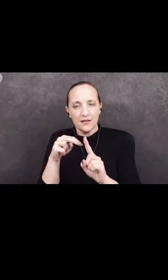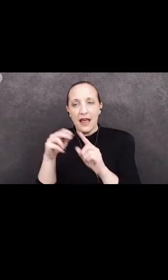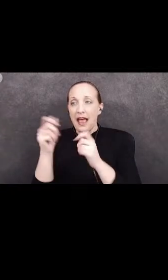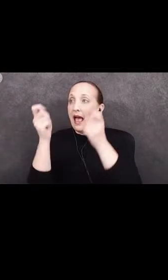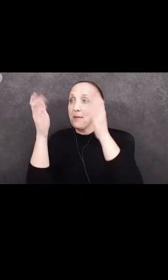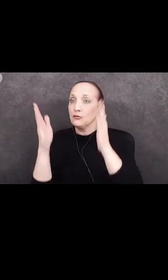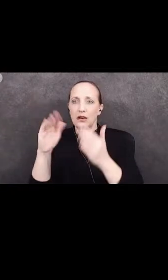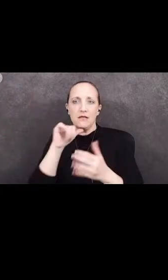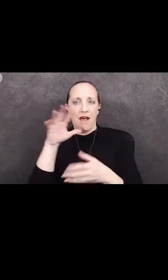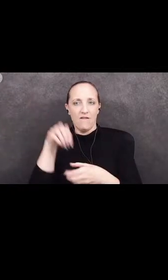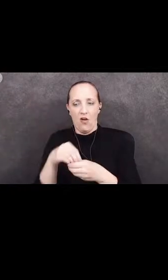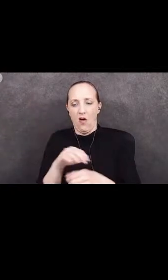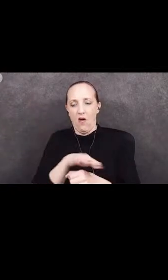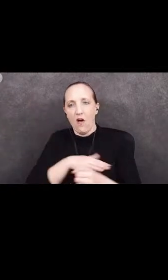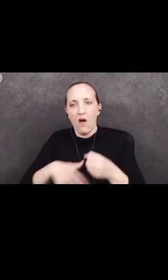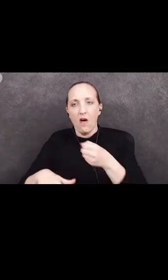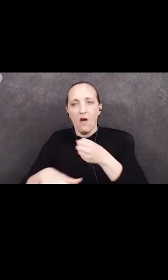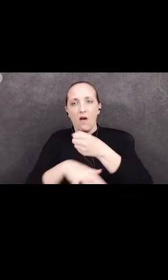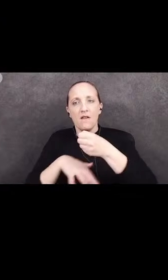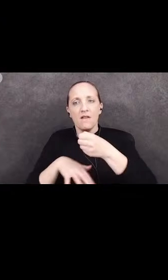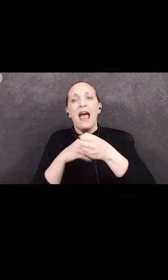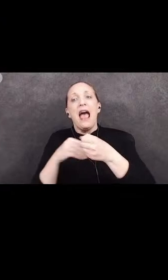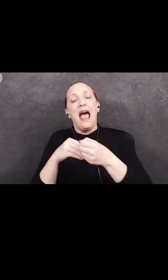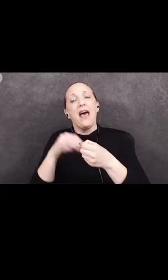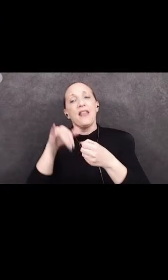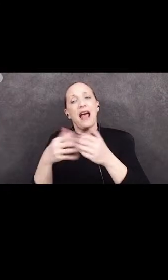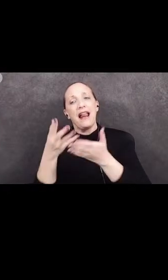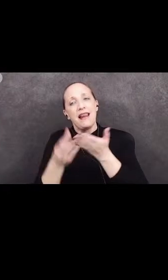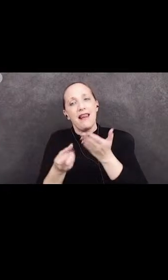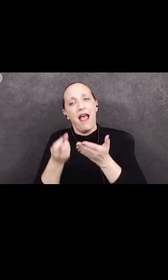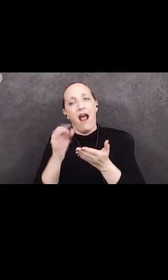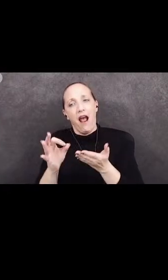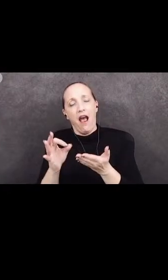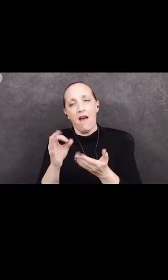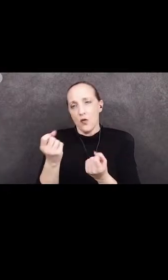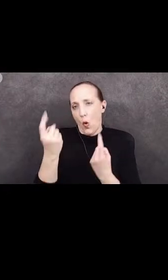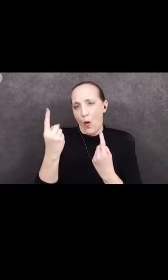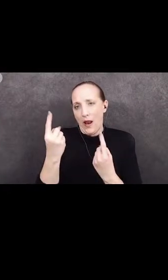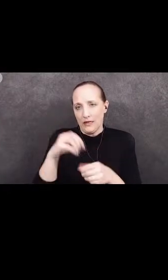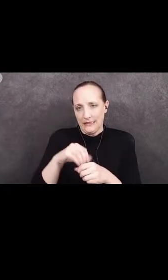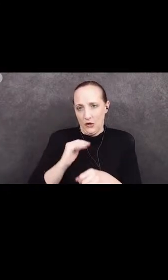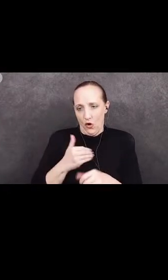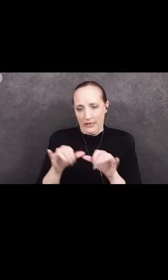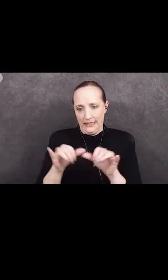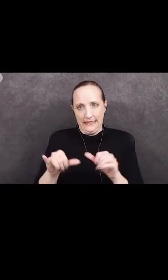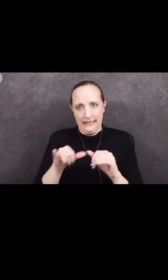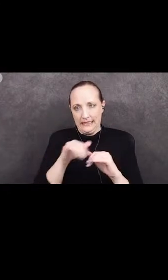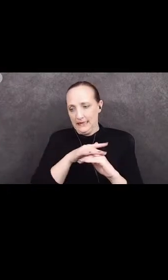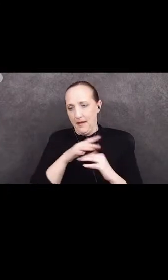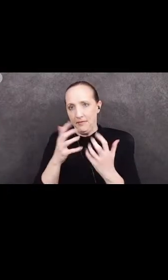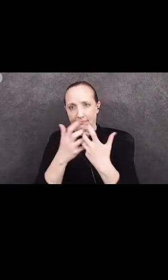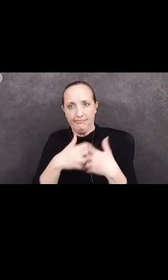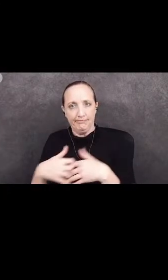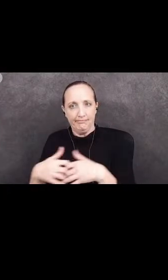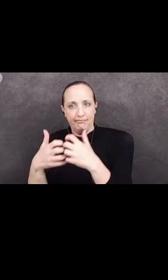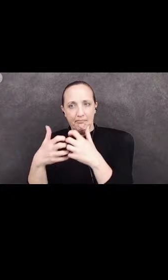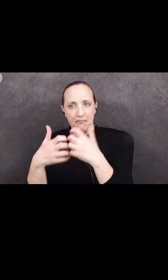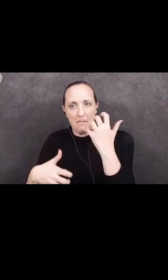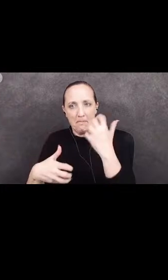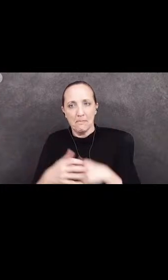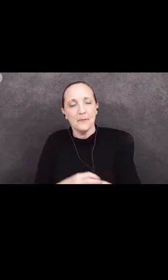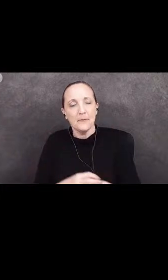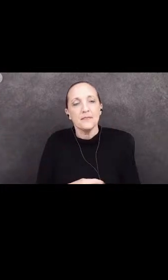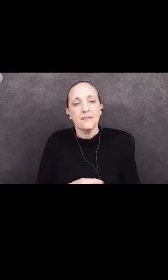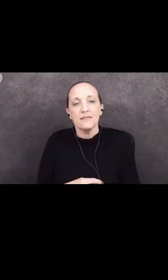school sites and resulted in a lack of what we call coherence across our system. So, this signified a